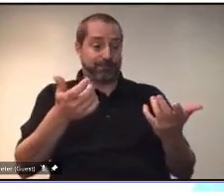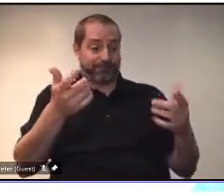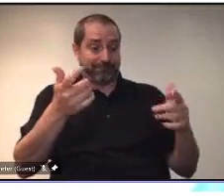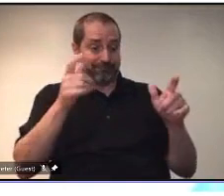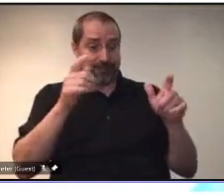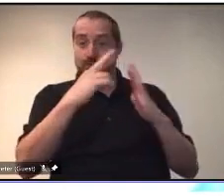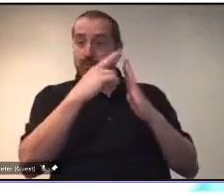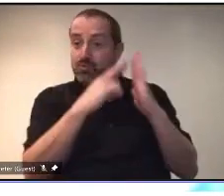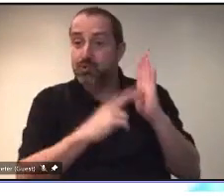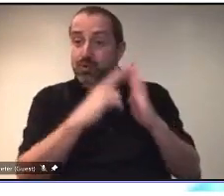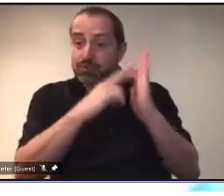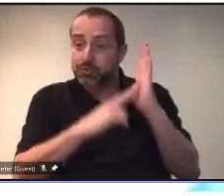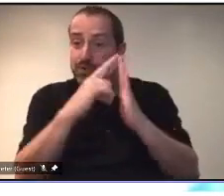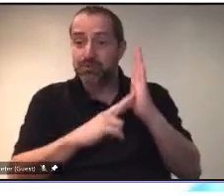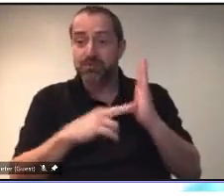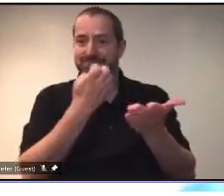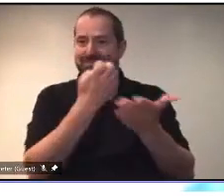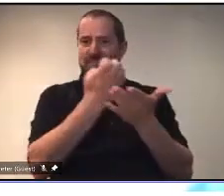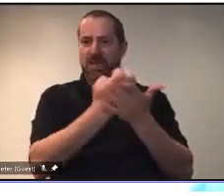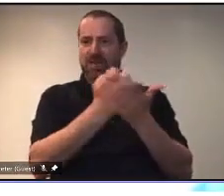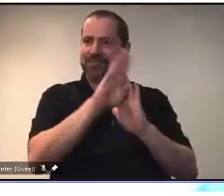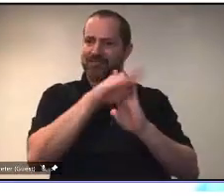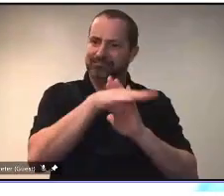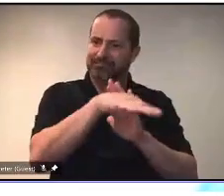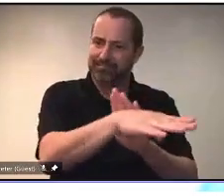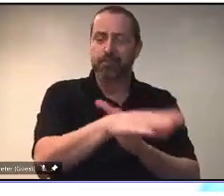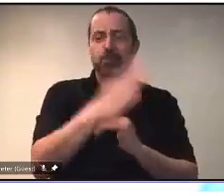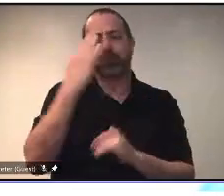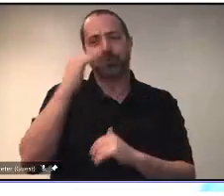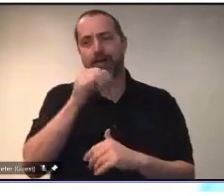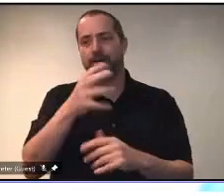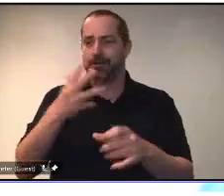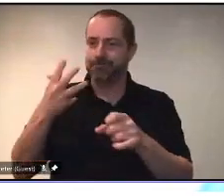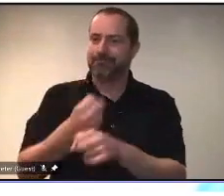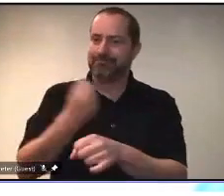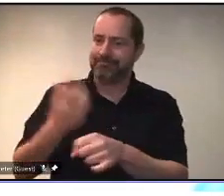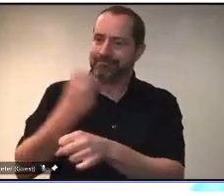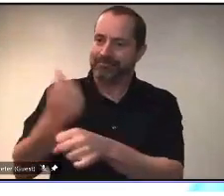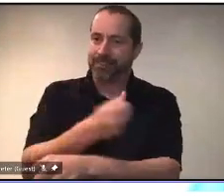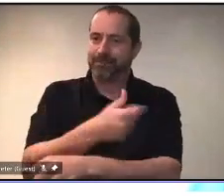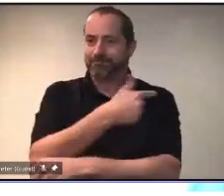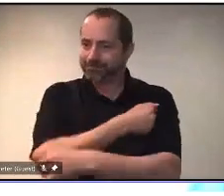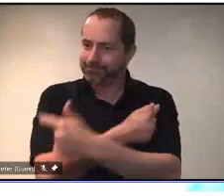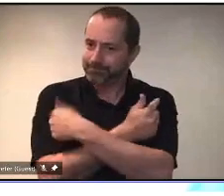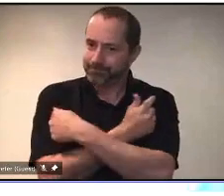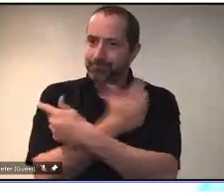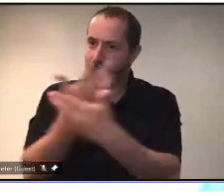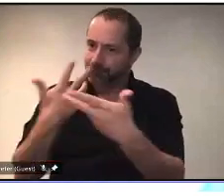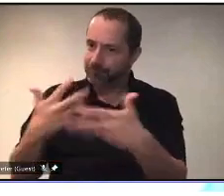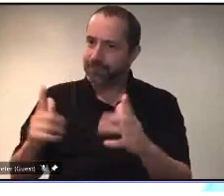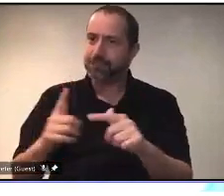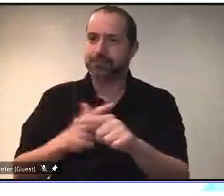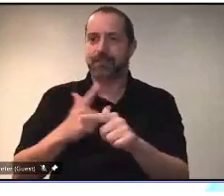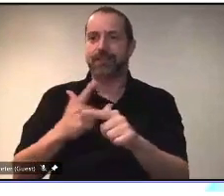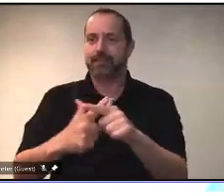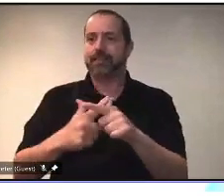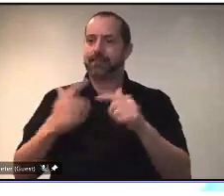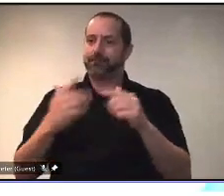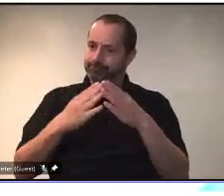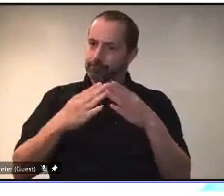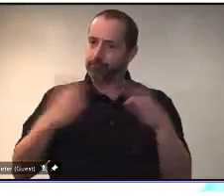vaccines first dose and second dose and obviously you know right in the beginning uh teams went out to assist